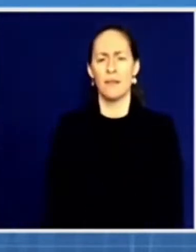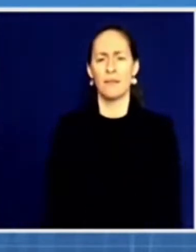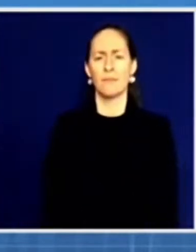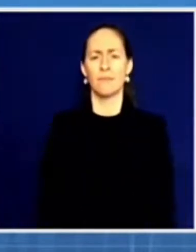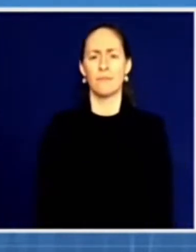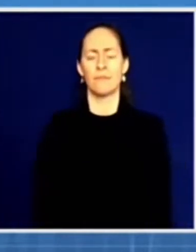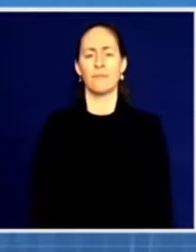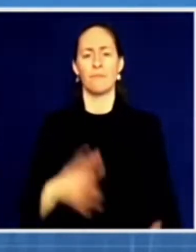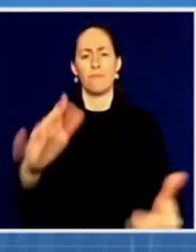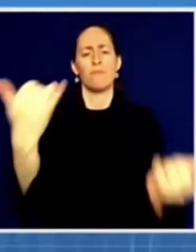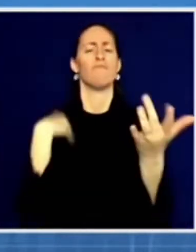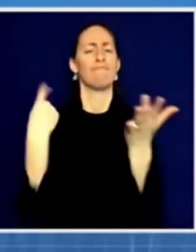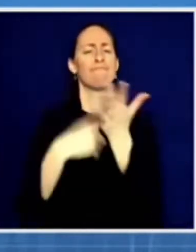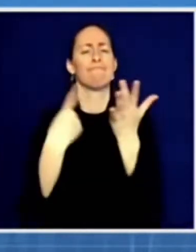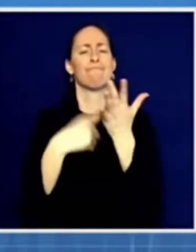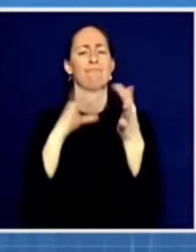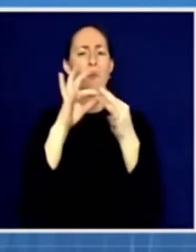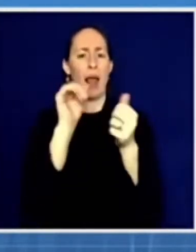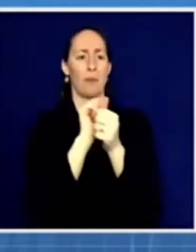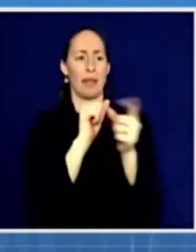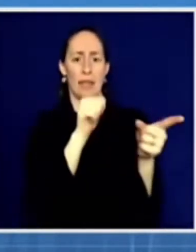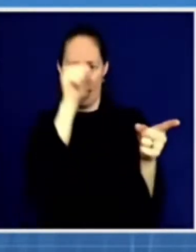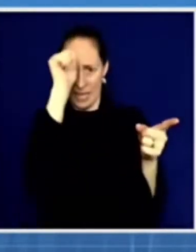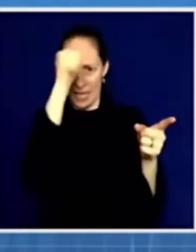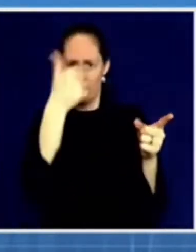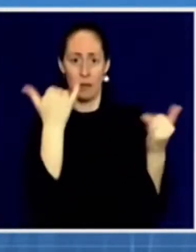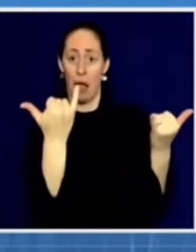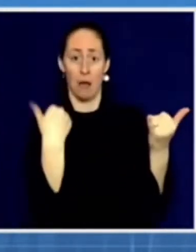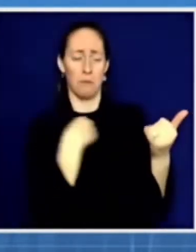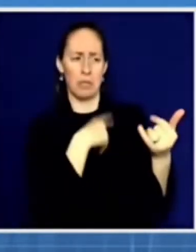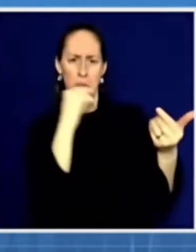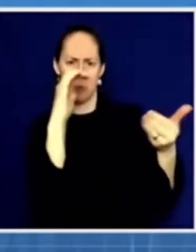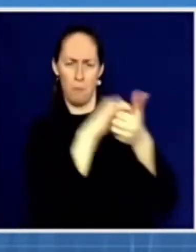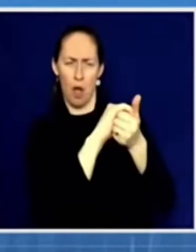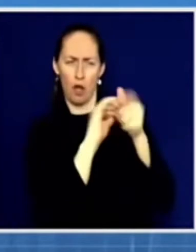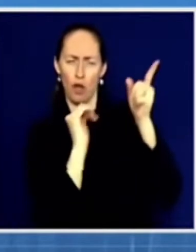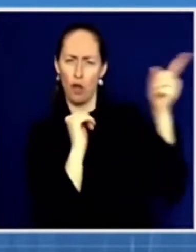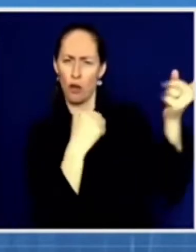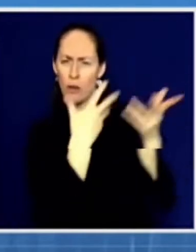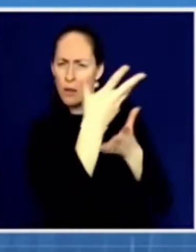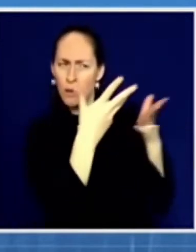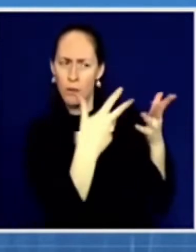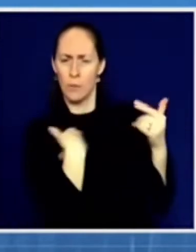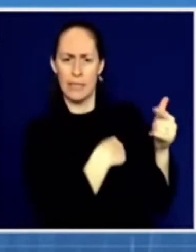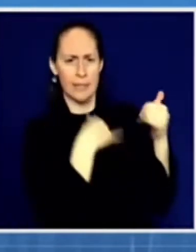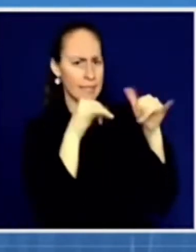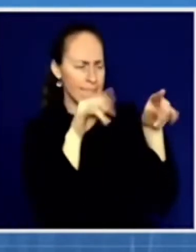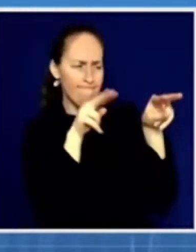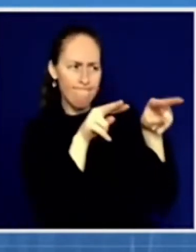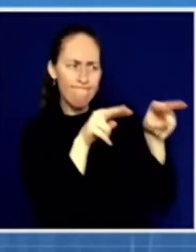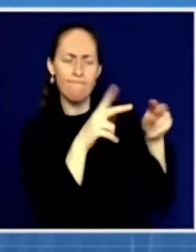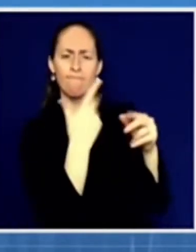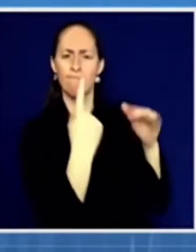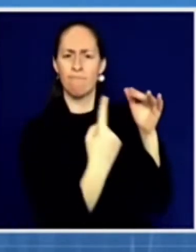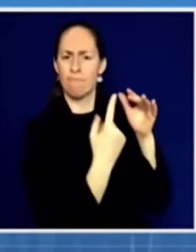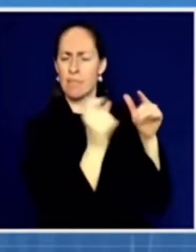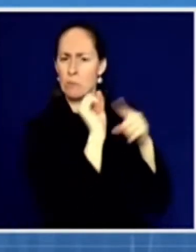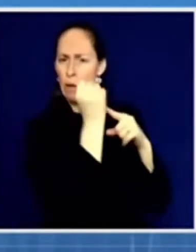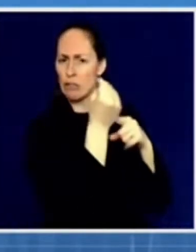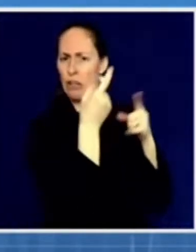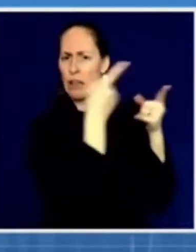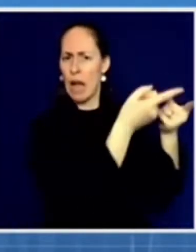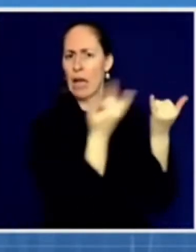with our foreign counterparts and are continuously monitoring the situation. Our current inbound travel